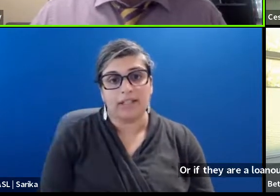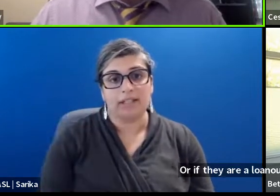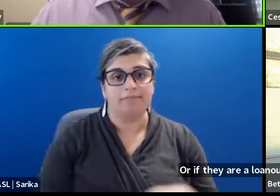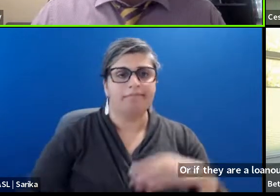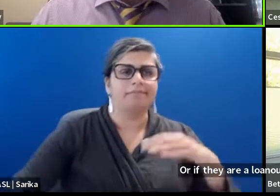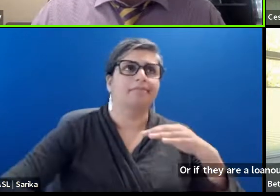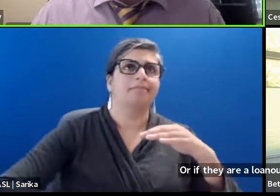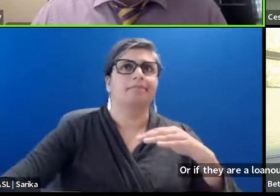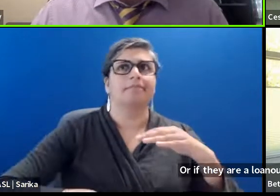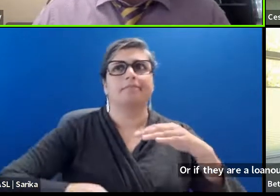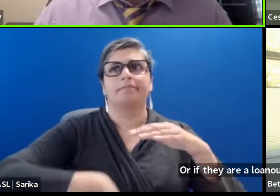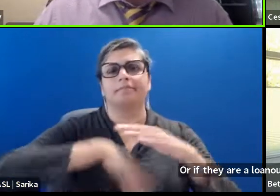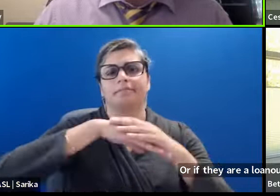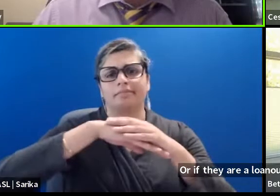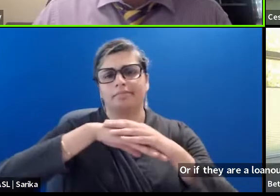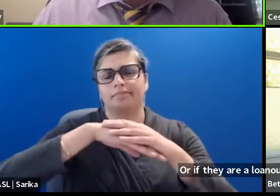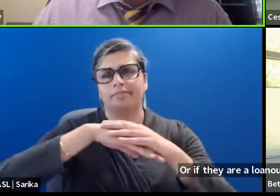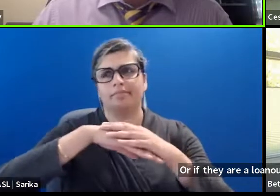Which I believe. Is like 4.3.